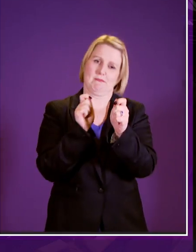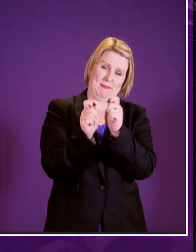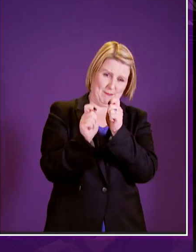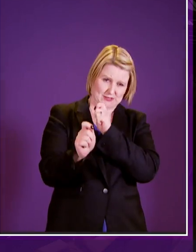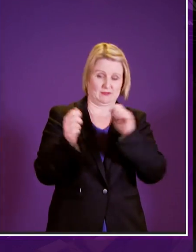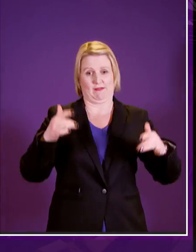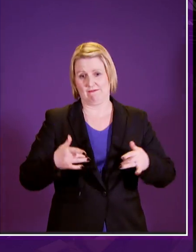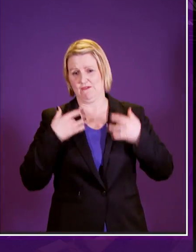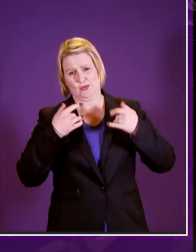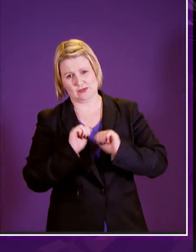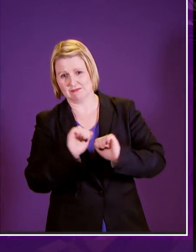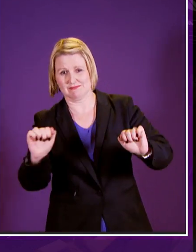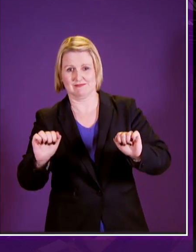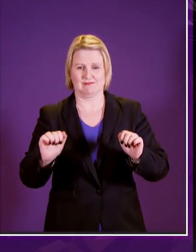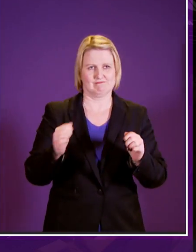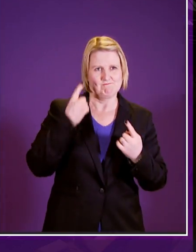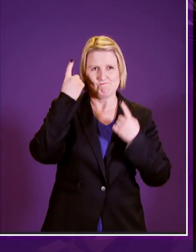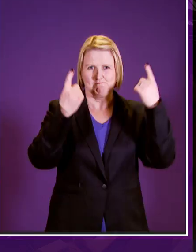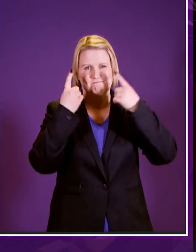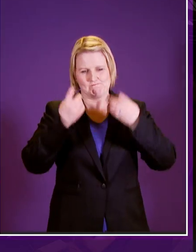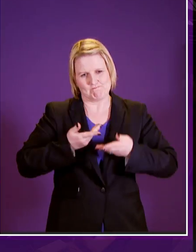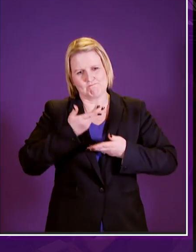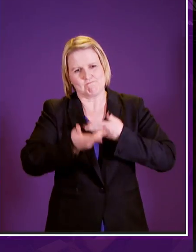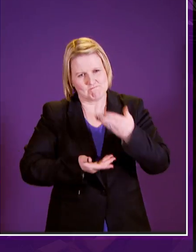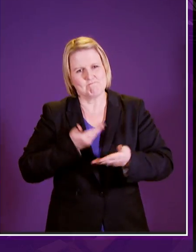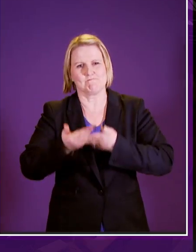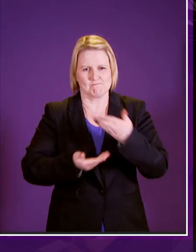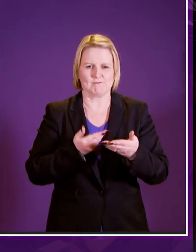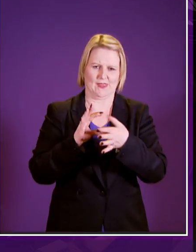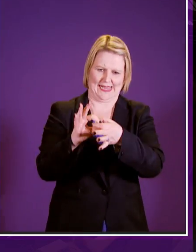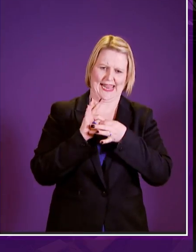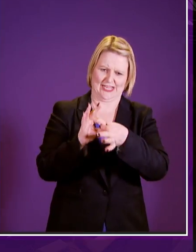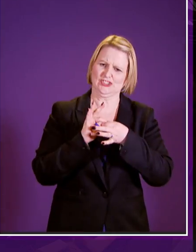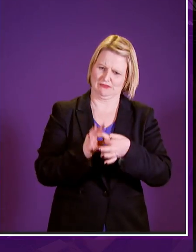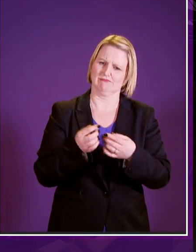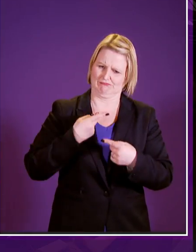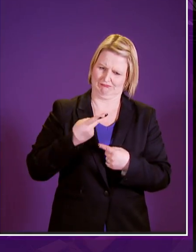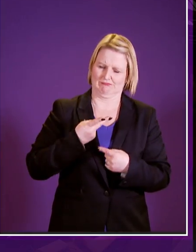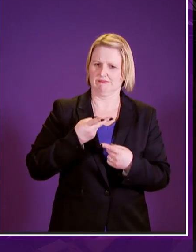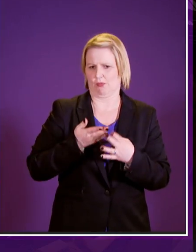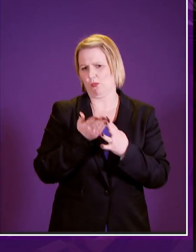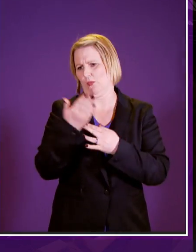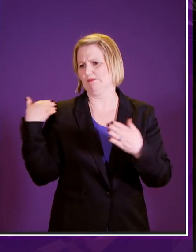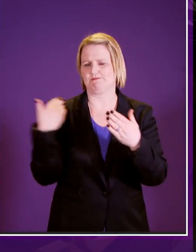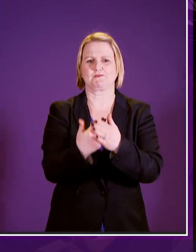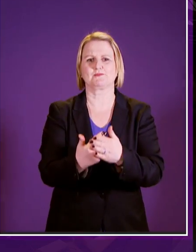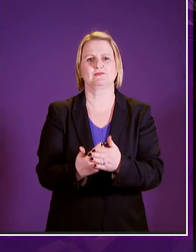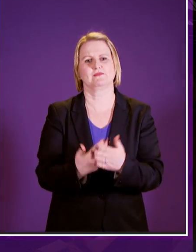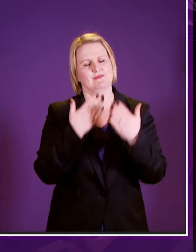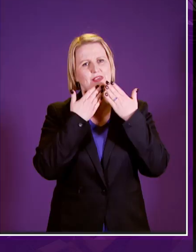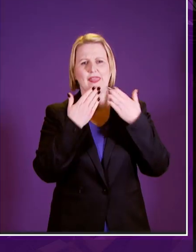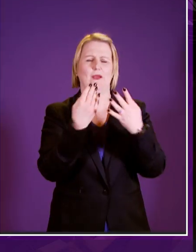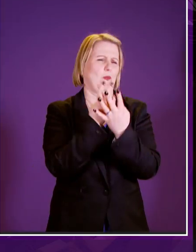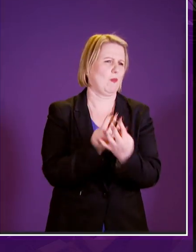their views and their considered deliberation and engagement with me throughout I also want to thank the many